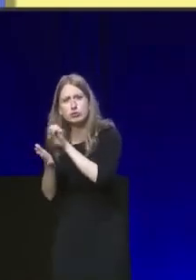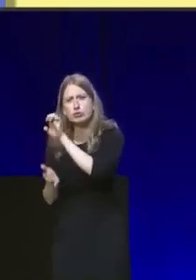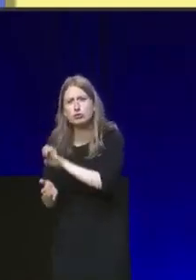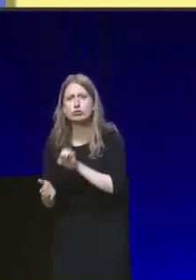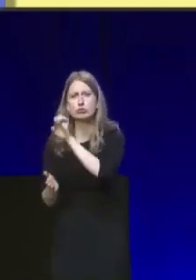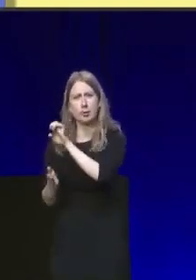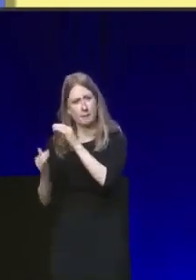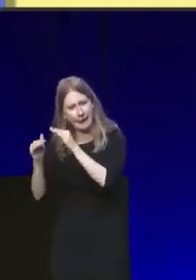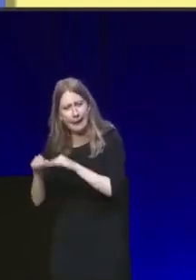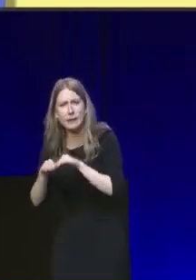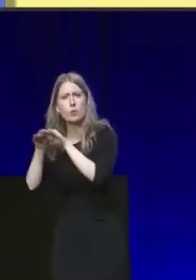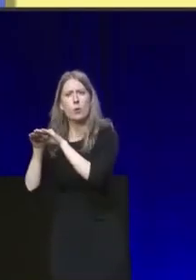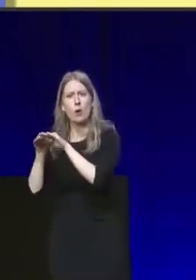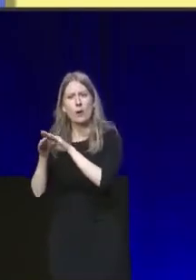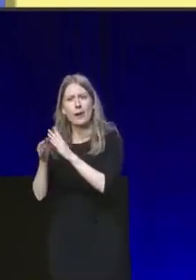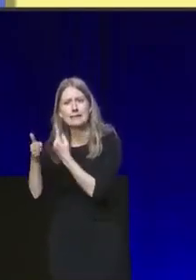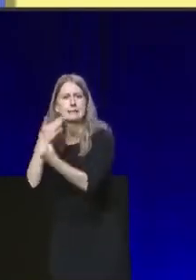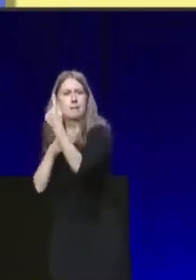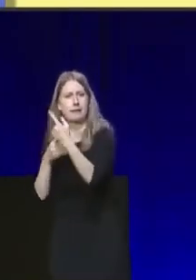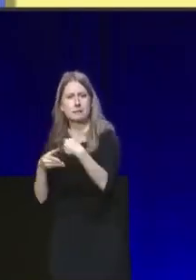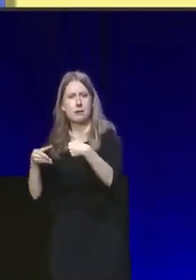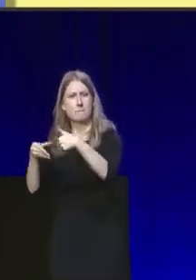independent member state.